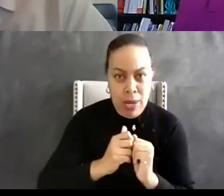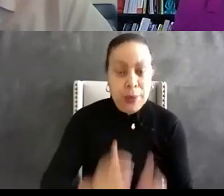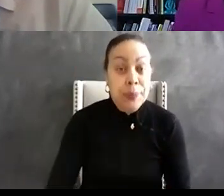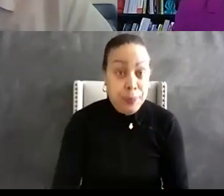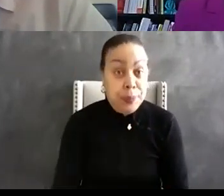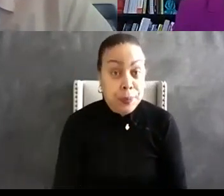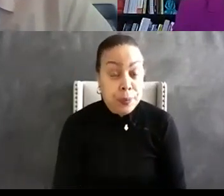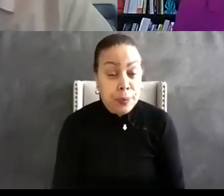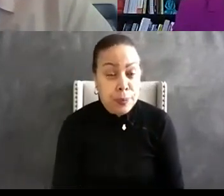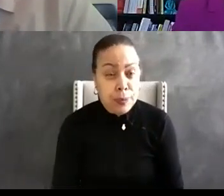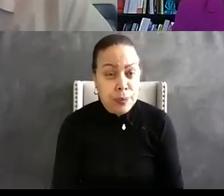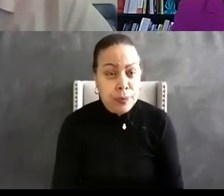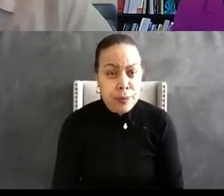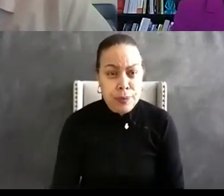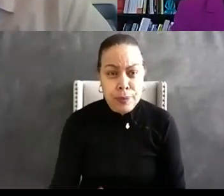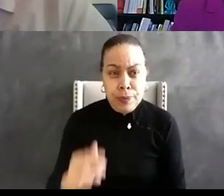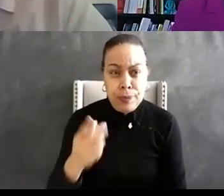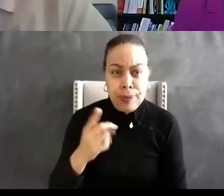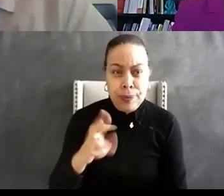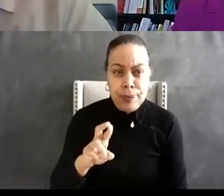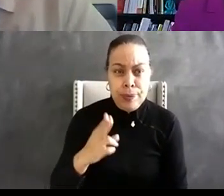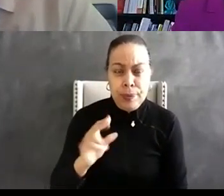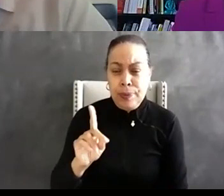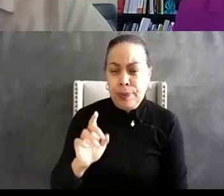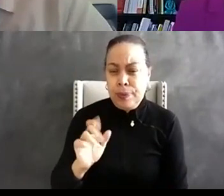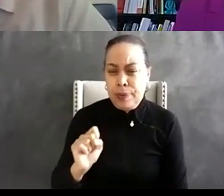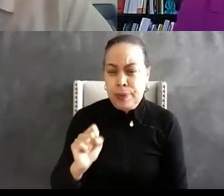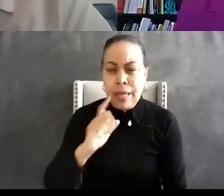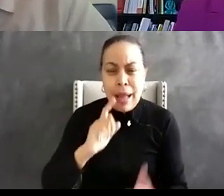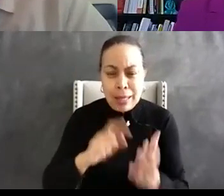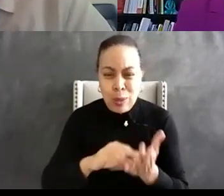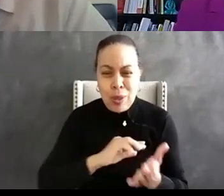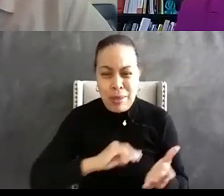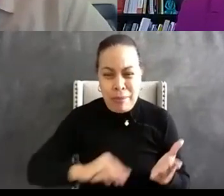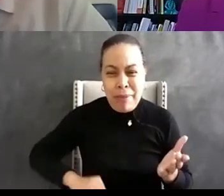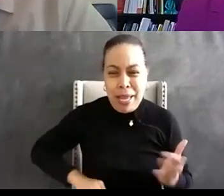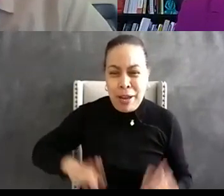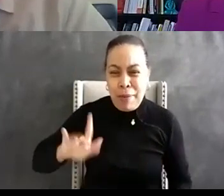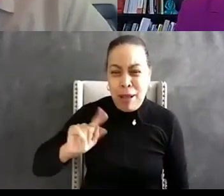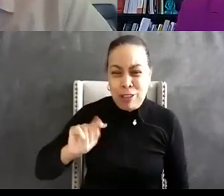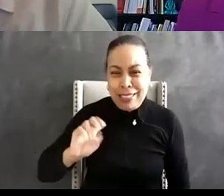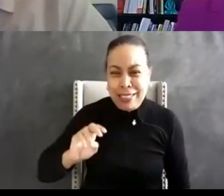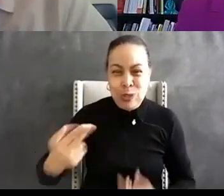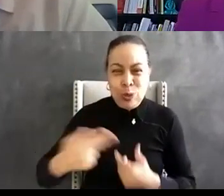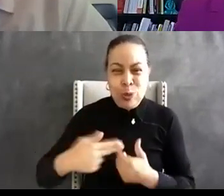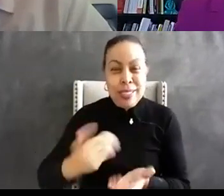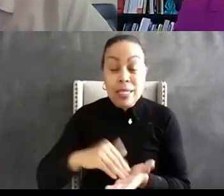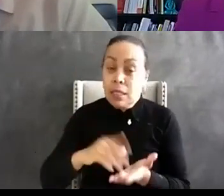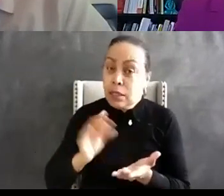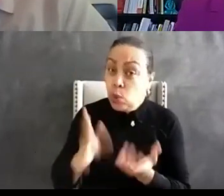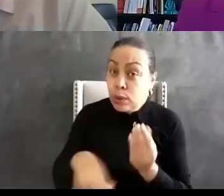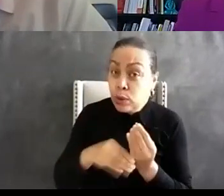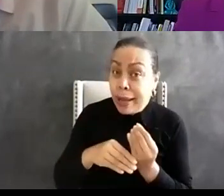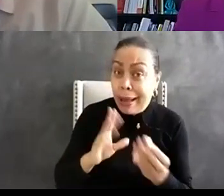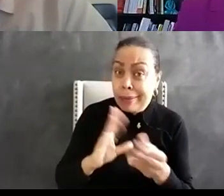and I know we have uh Mayor Cheryl Sells-Belton joined back on I don't know if you had anything you wanted to add to this uh this question here about do you